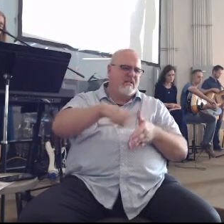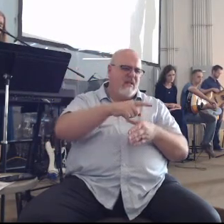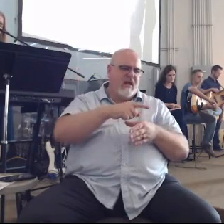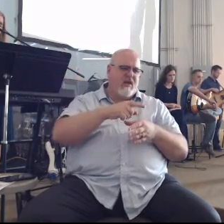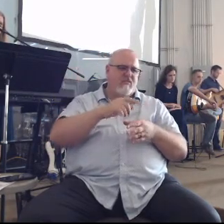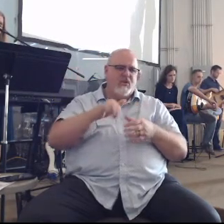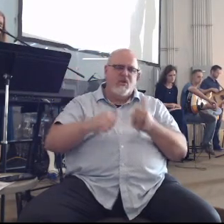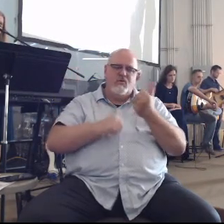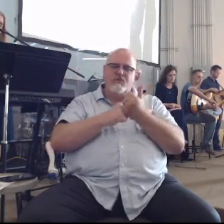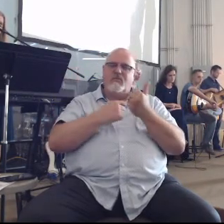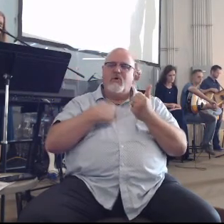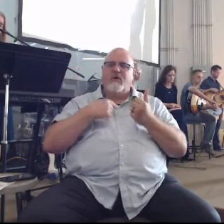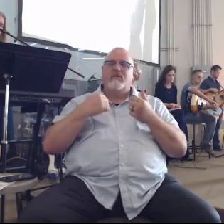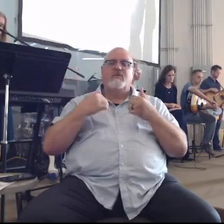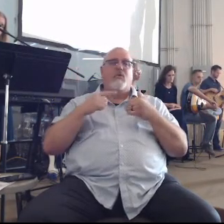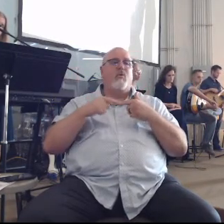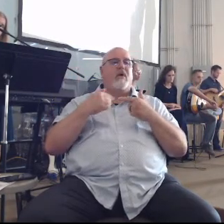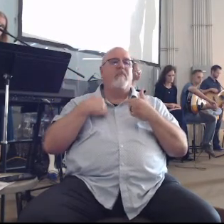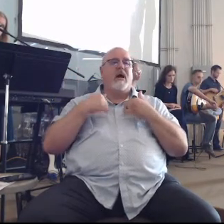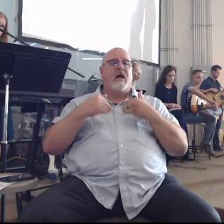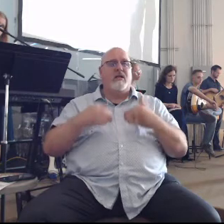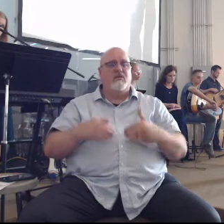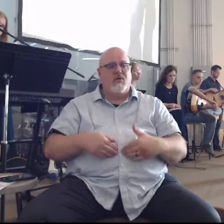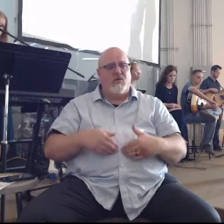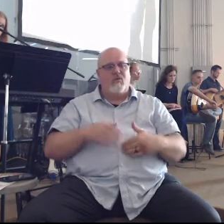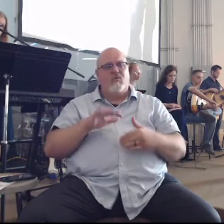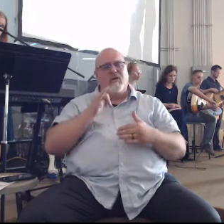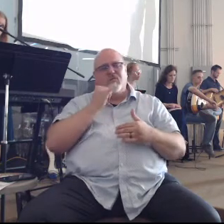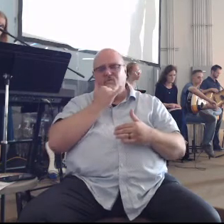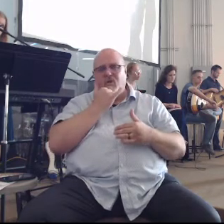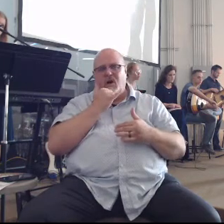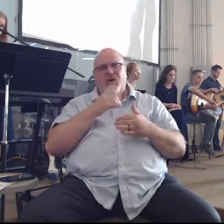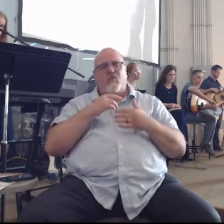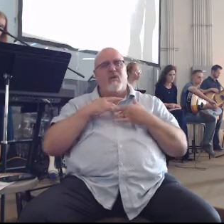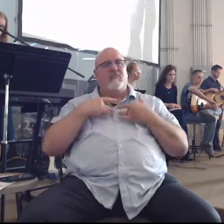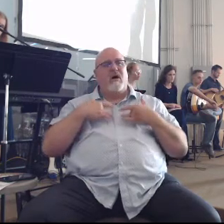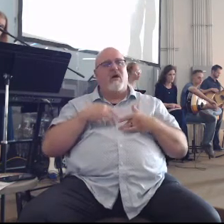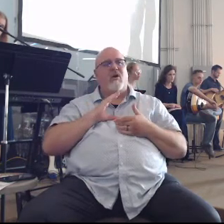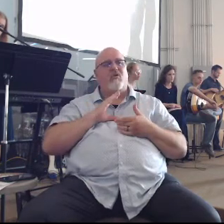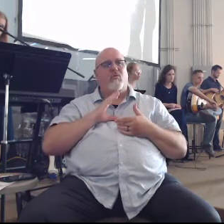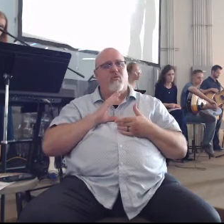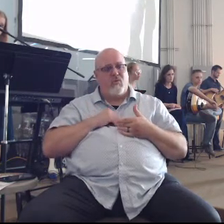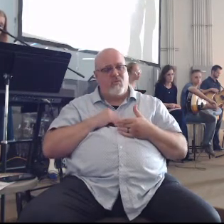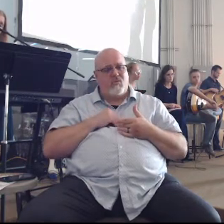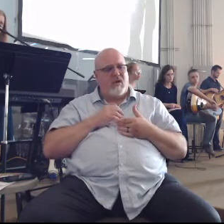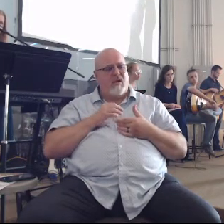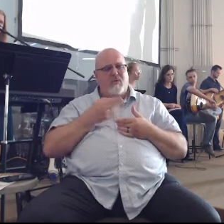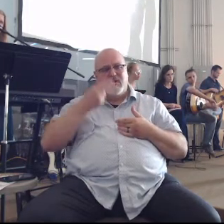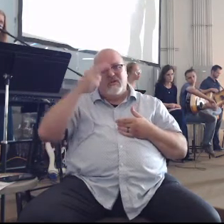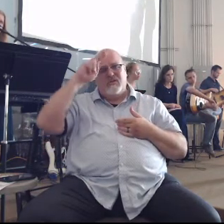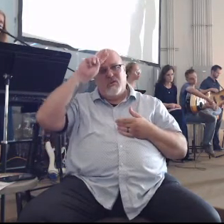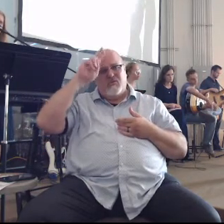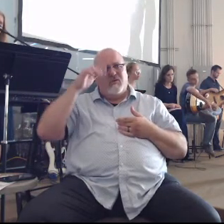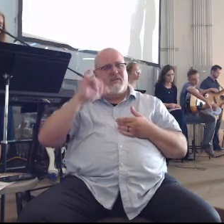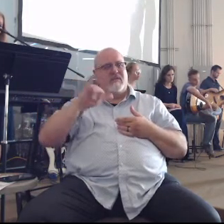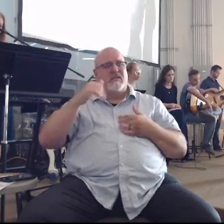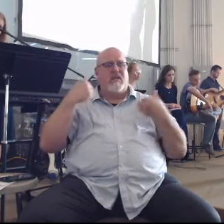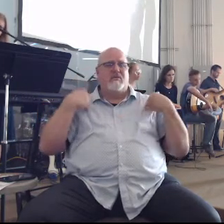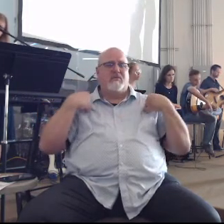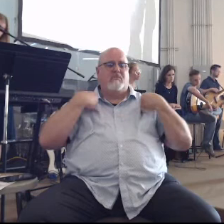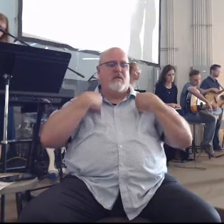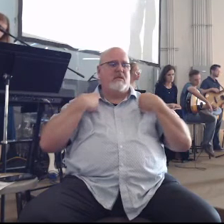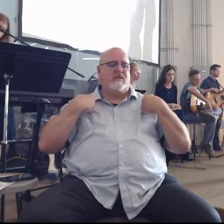and when my soul was embittered when I was pricked in heart I was brutish and ignorant I was like a beast towards you